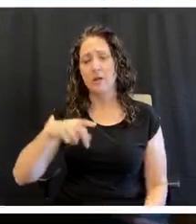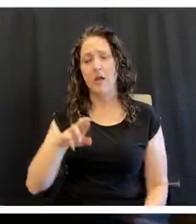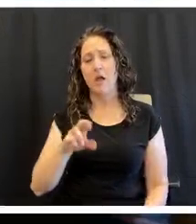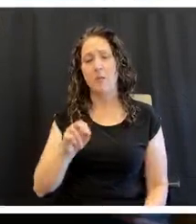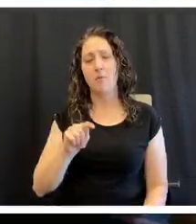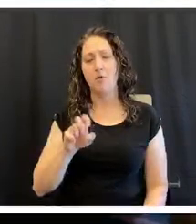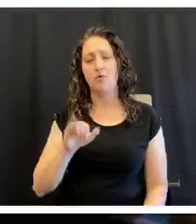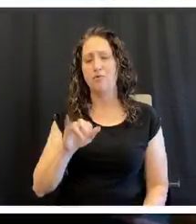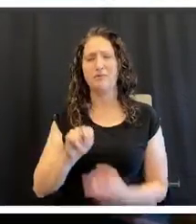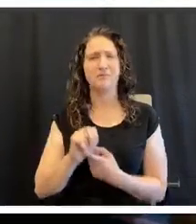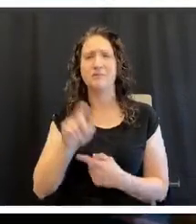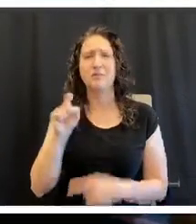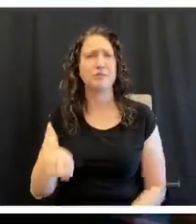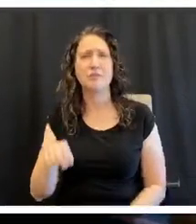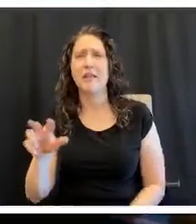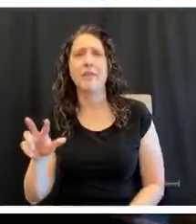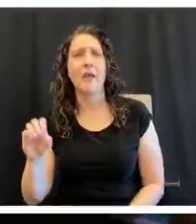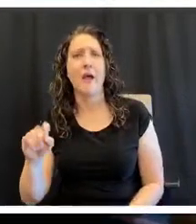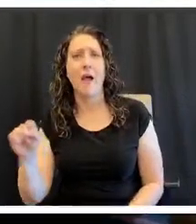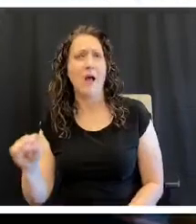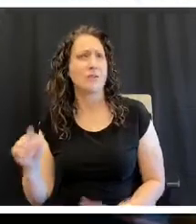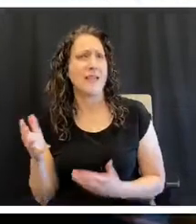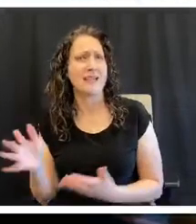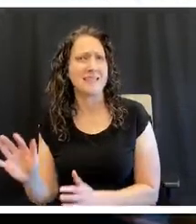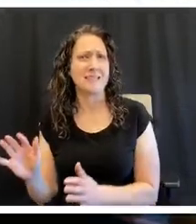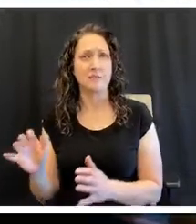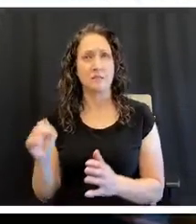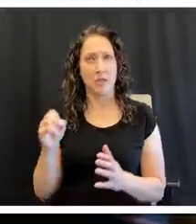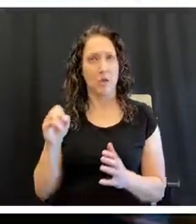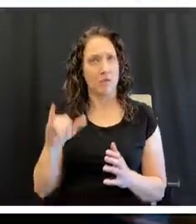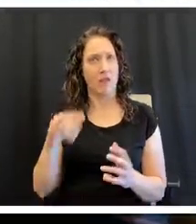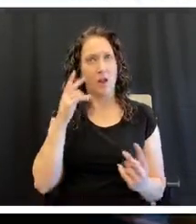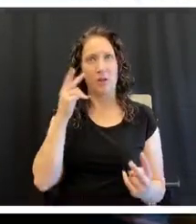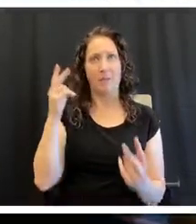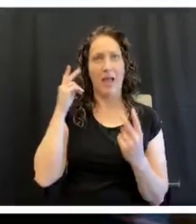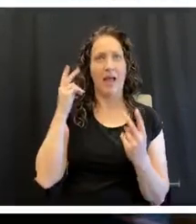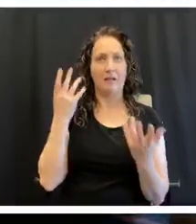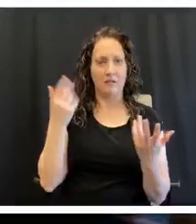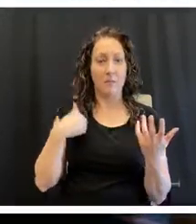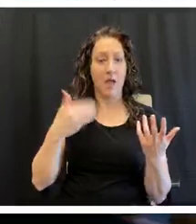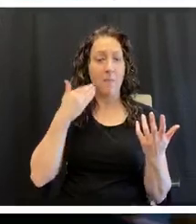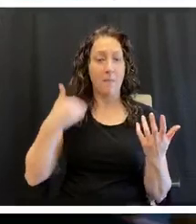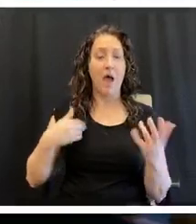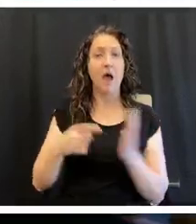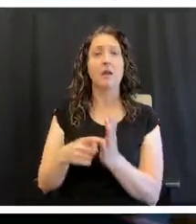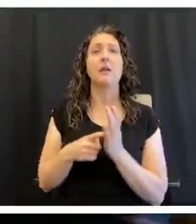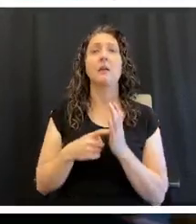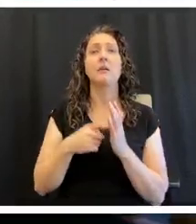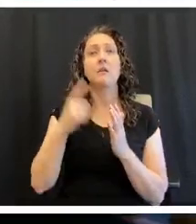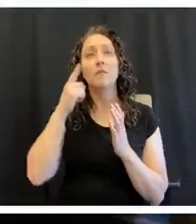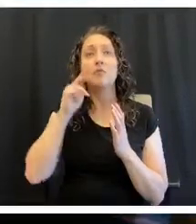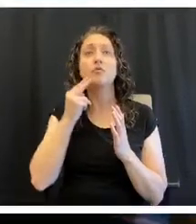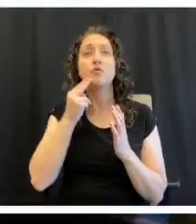makes you wonder if my body just needs three ounces. What does my body do with the rest of it? Right.